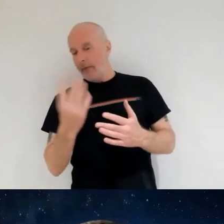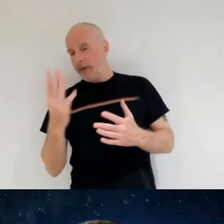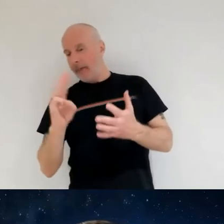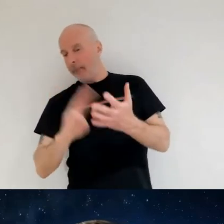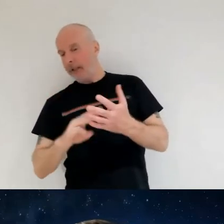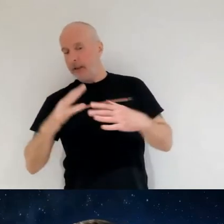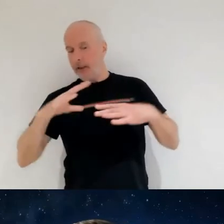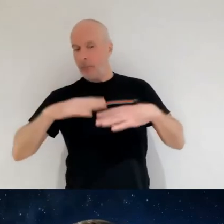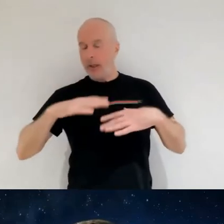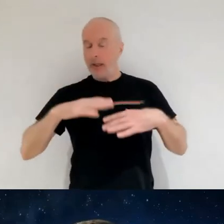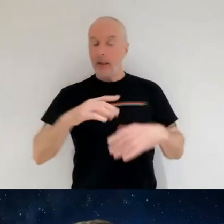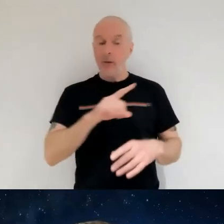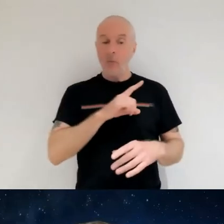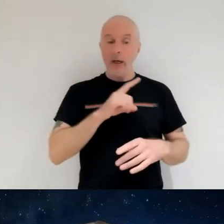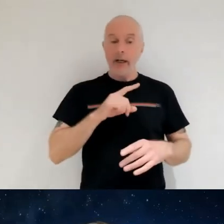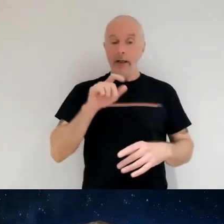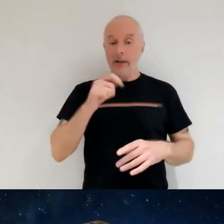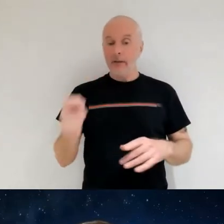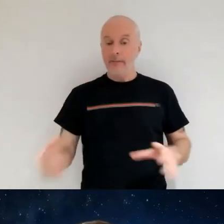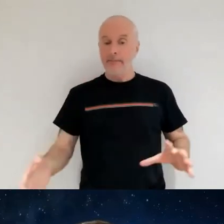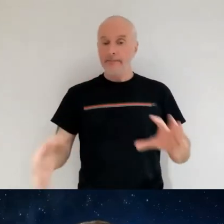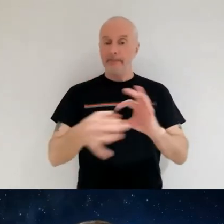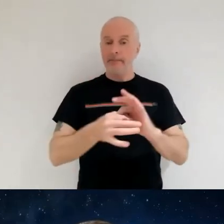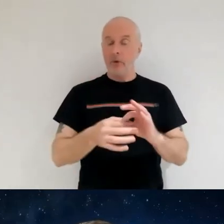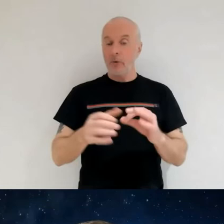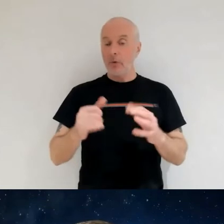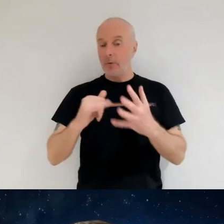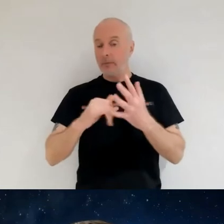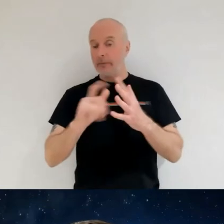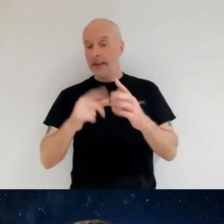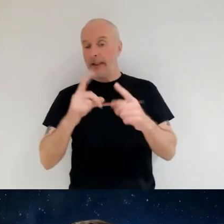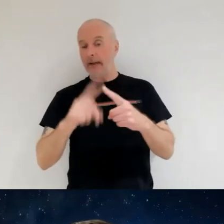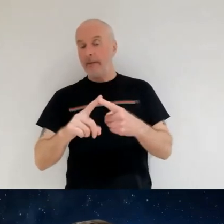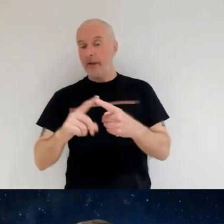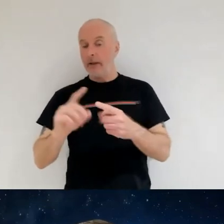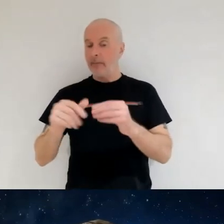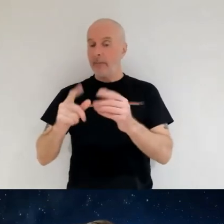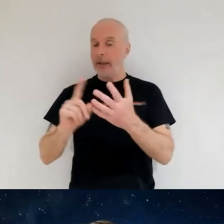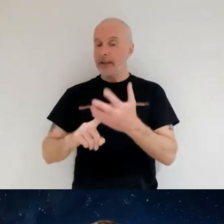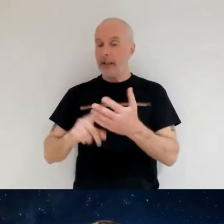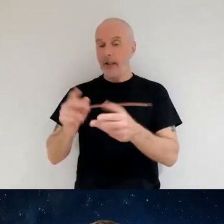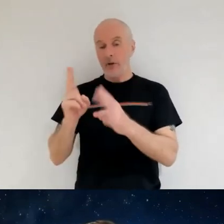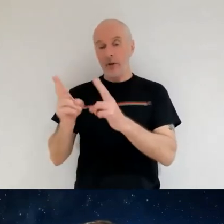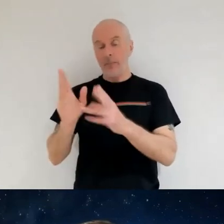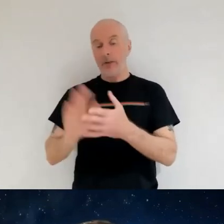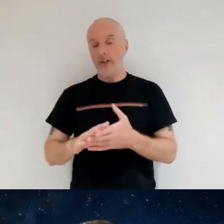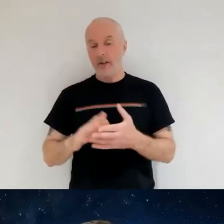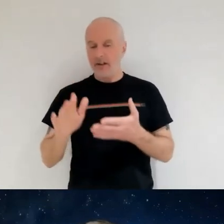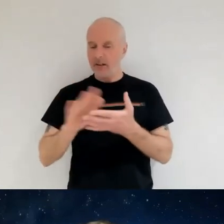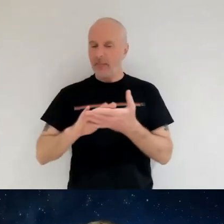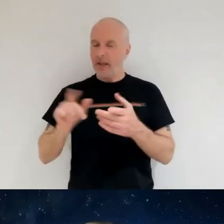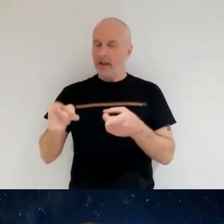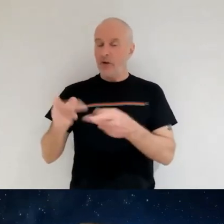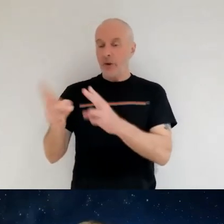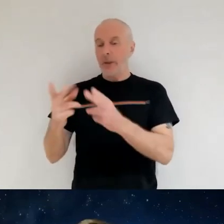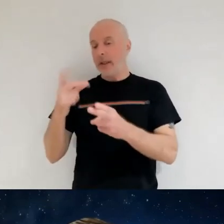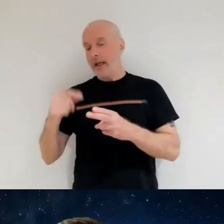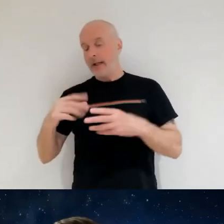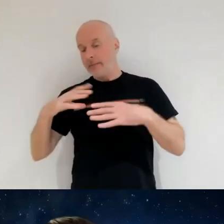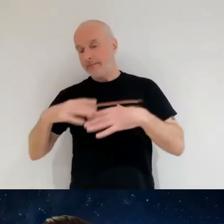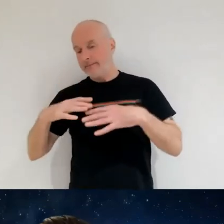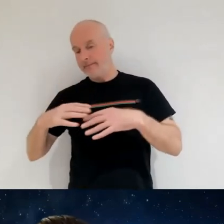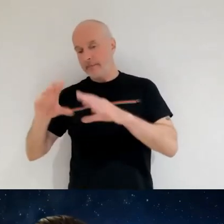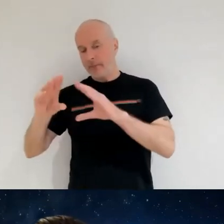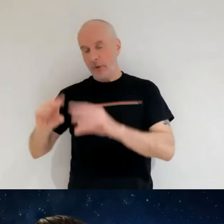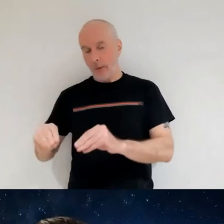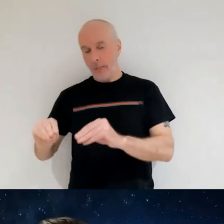that is because we are joined by stephen who's our british sign language interpreter and that allows stephen to have a break as well as for the rest of us